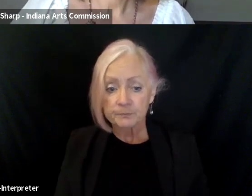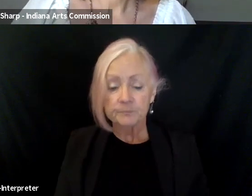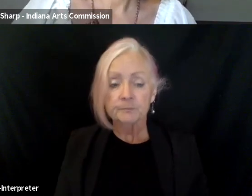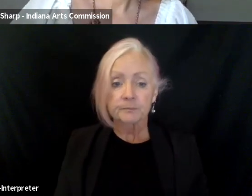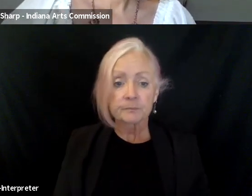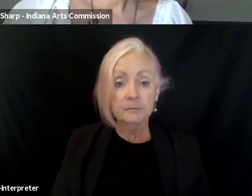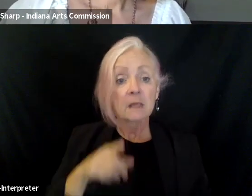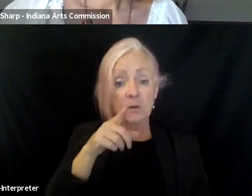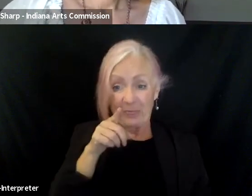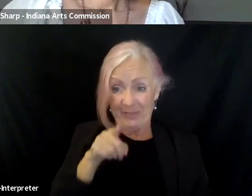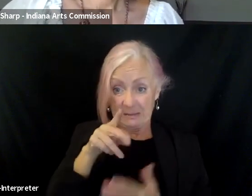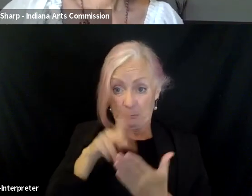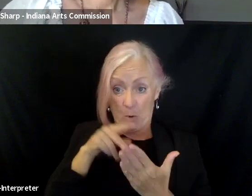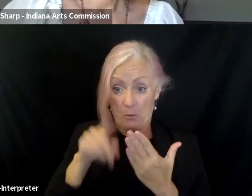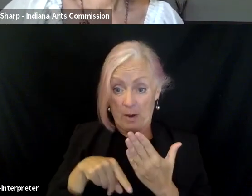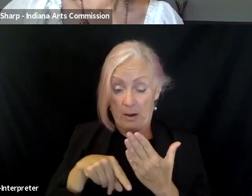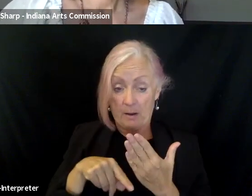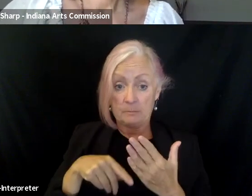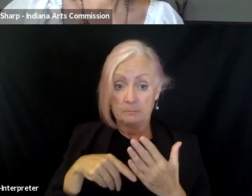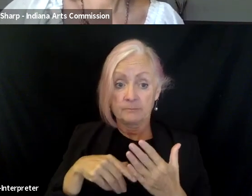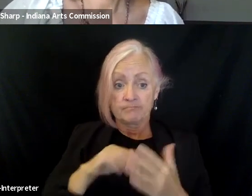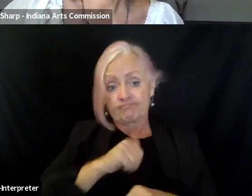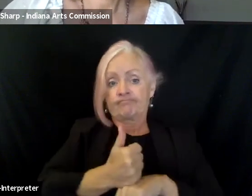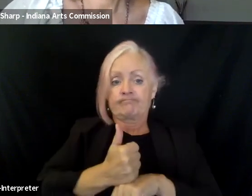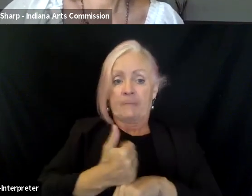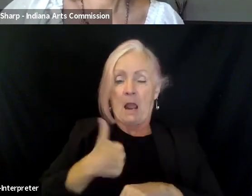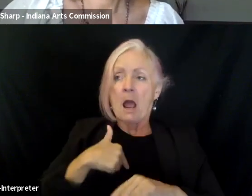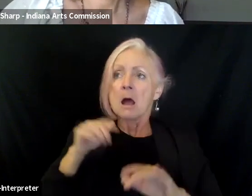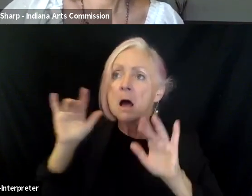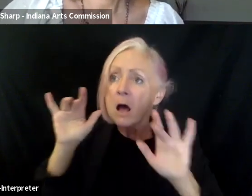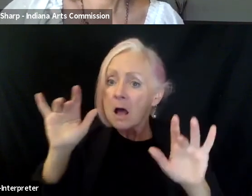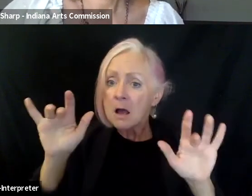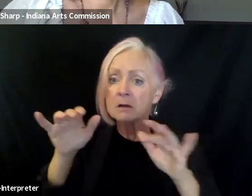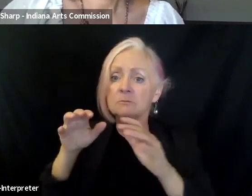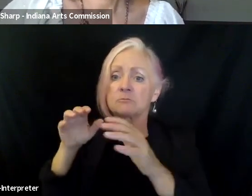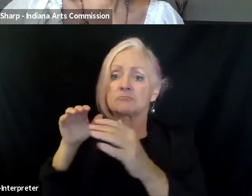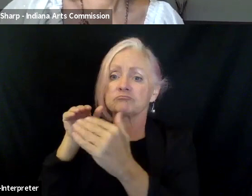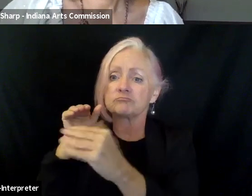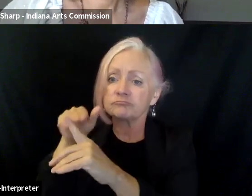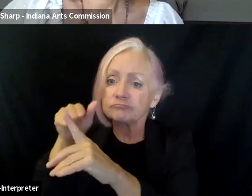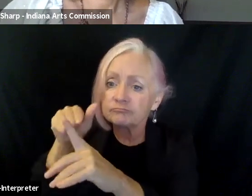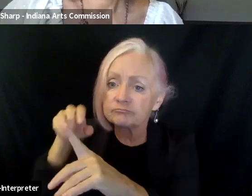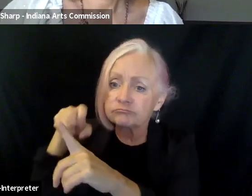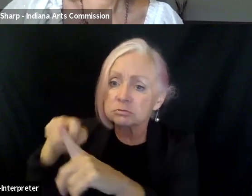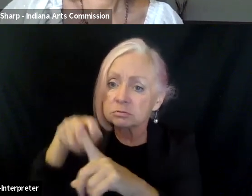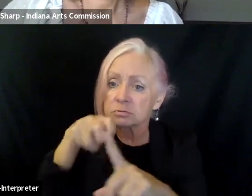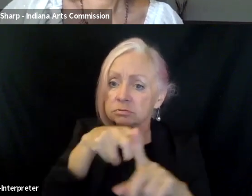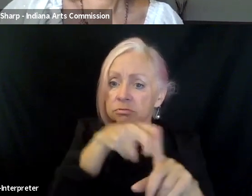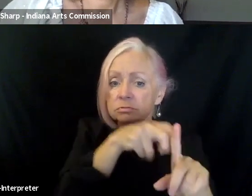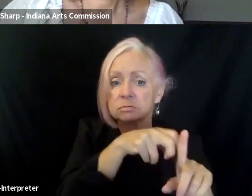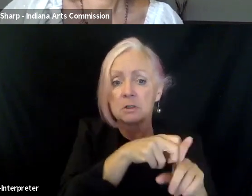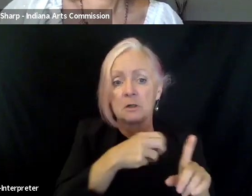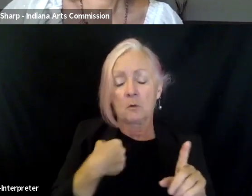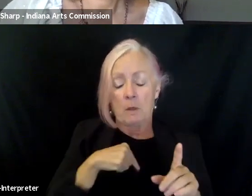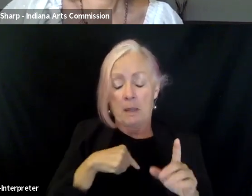and running, we did so much outreach. This was for everyone in the state and we focus grouped the communications.